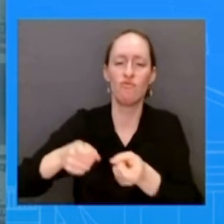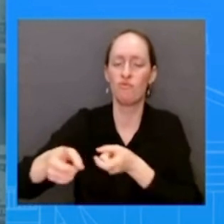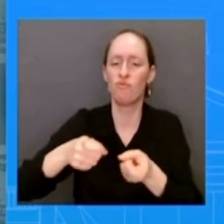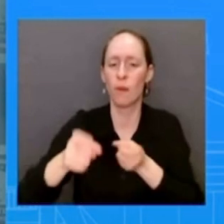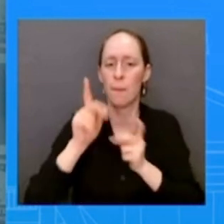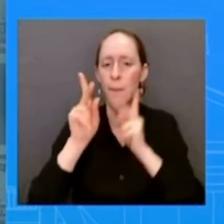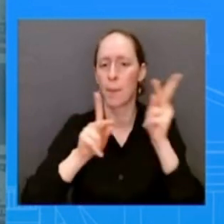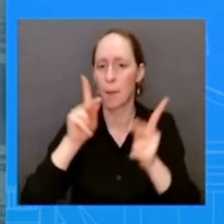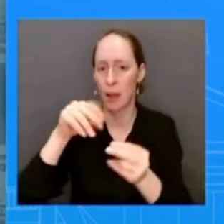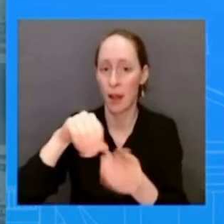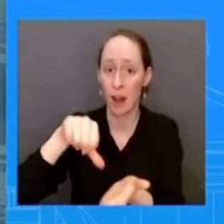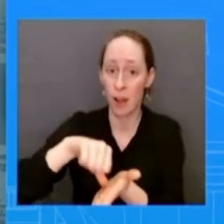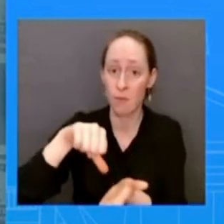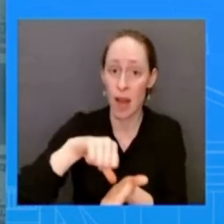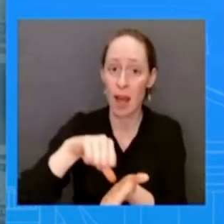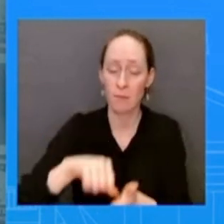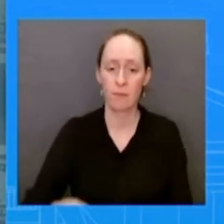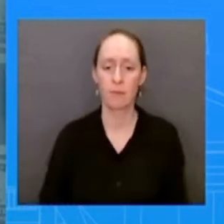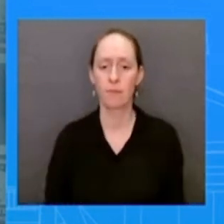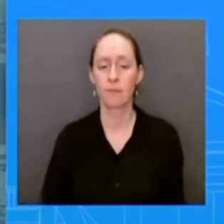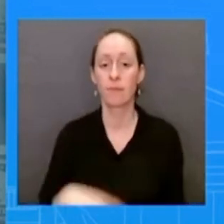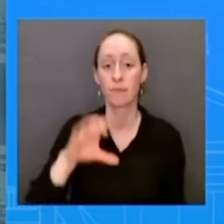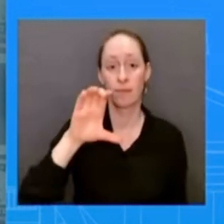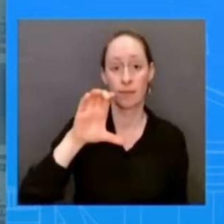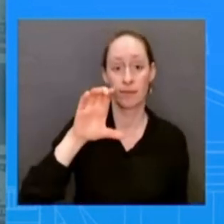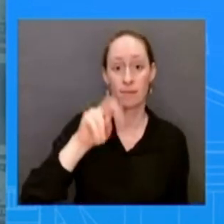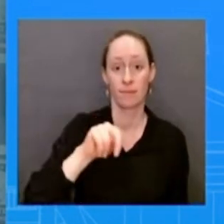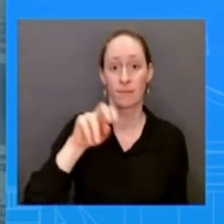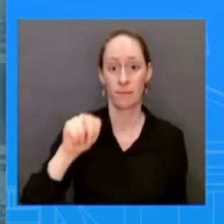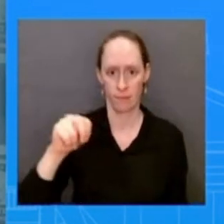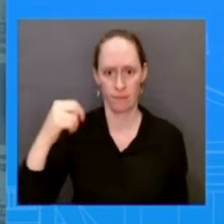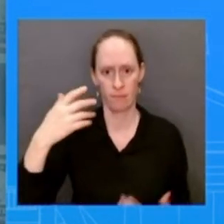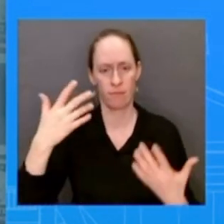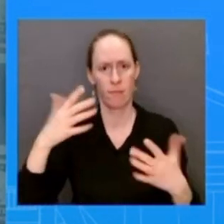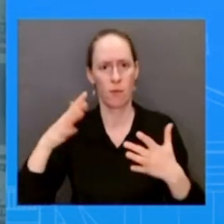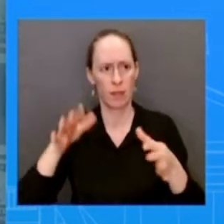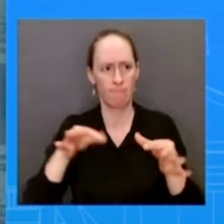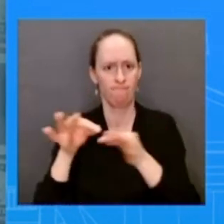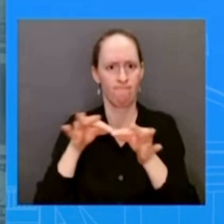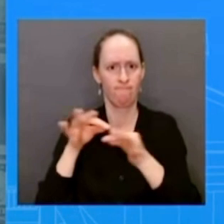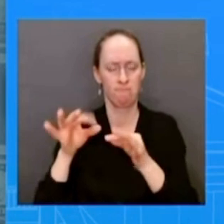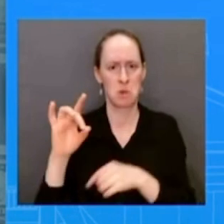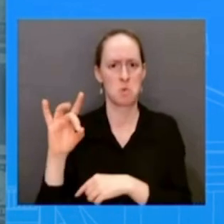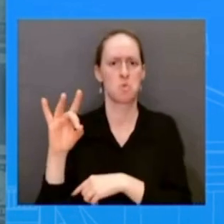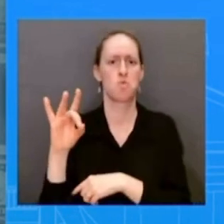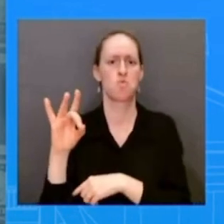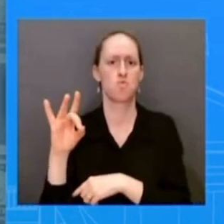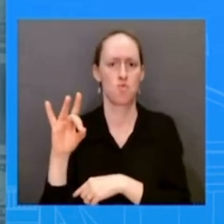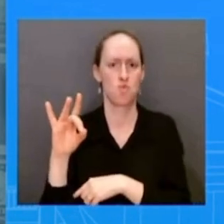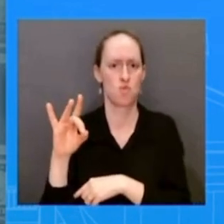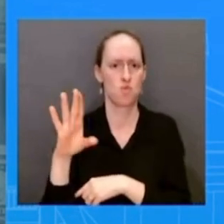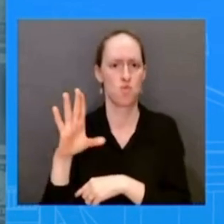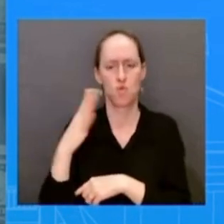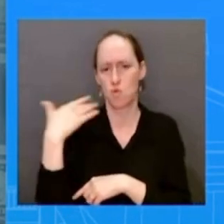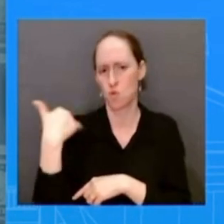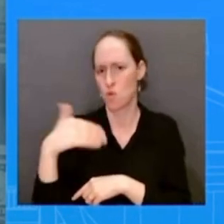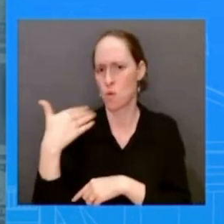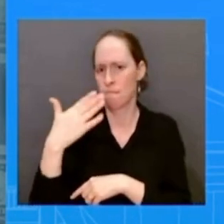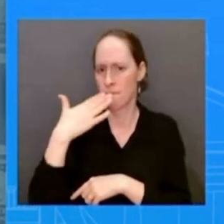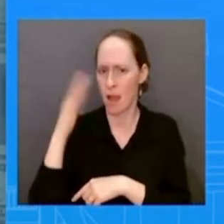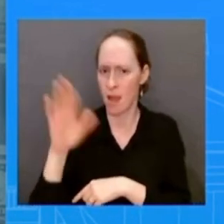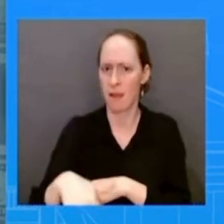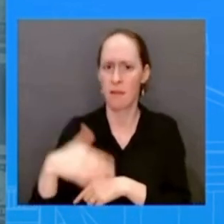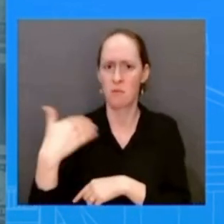reported shows that iran's leadership fears its own people the eyes of the world are on iran the human rights